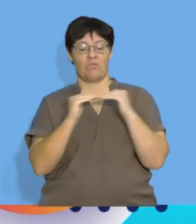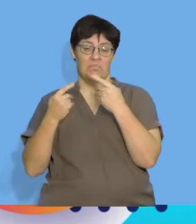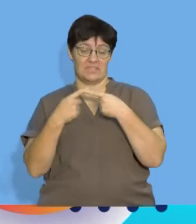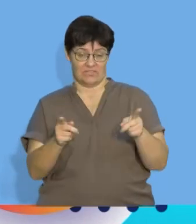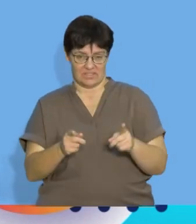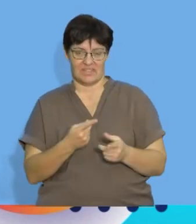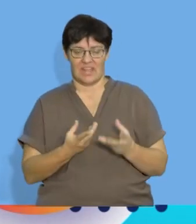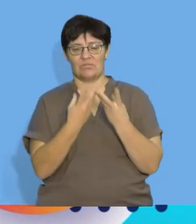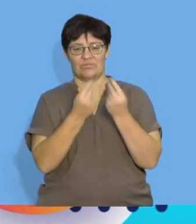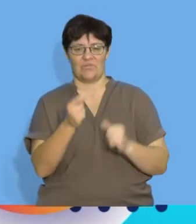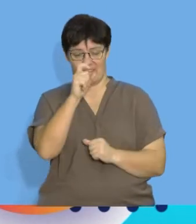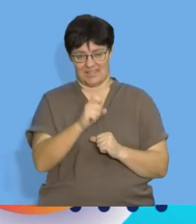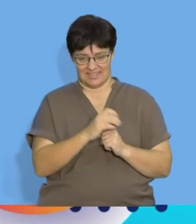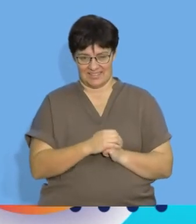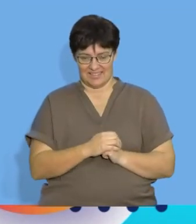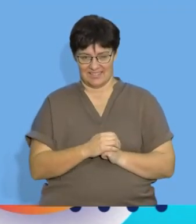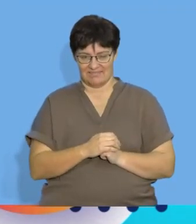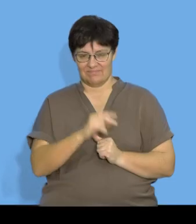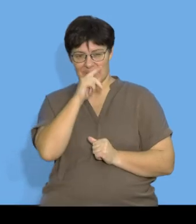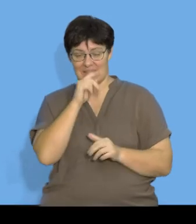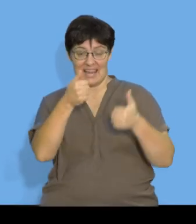let's have a look at the next part of the question